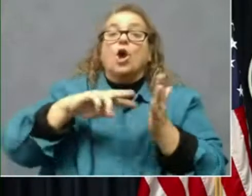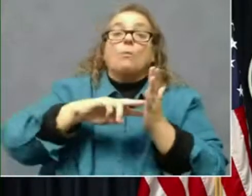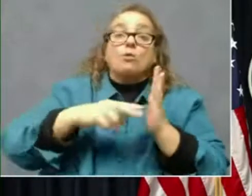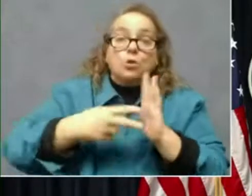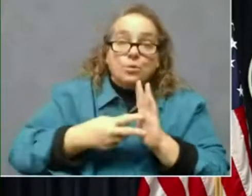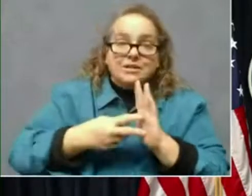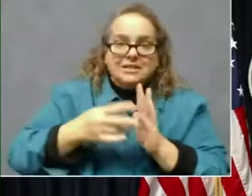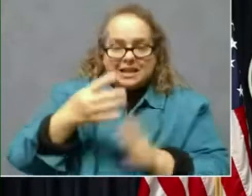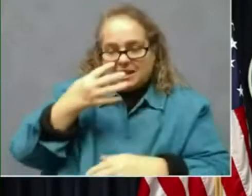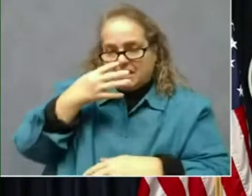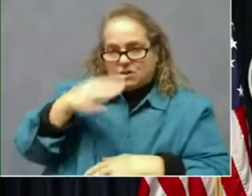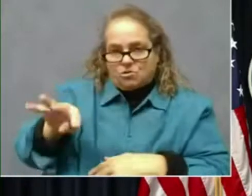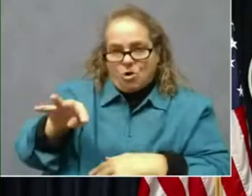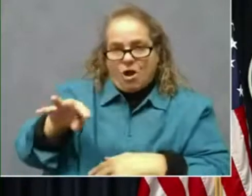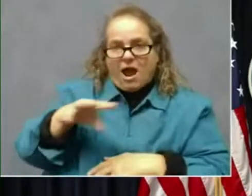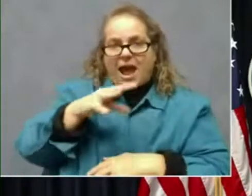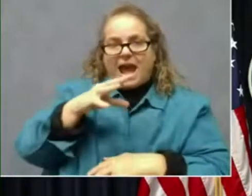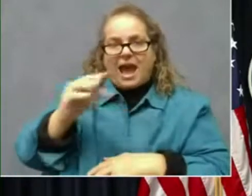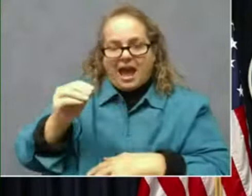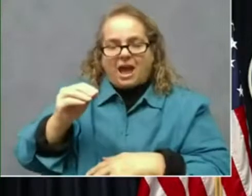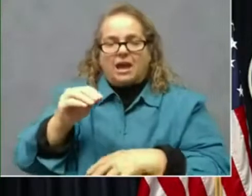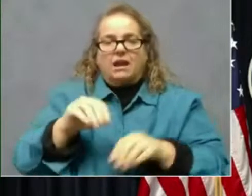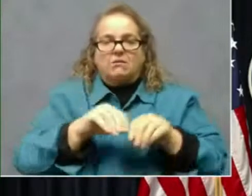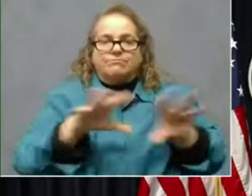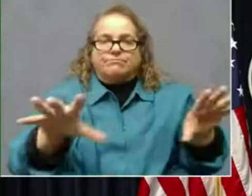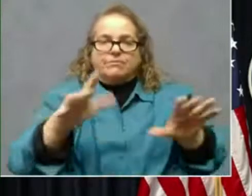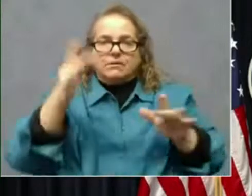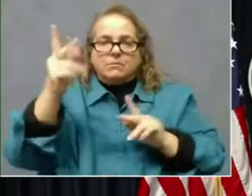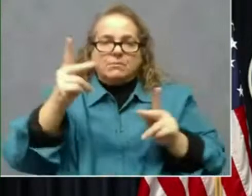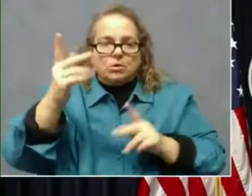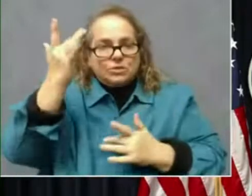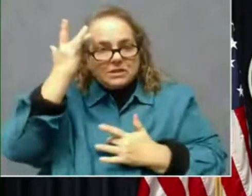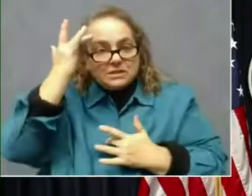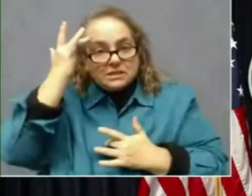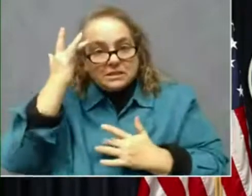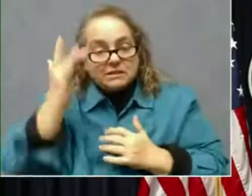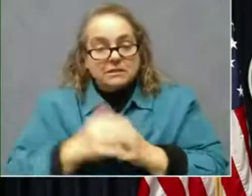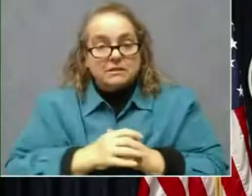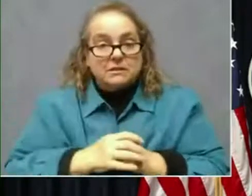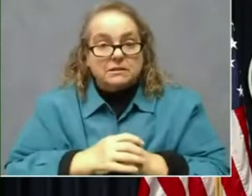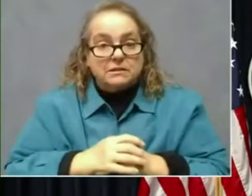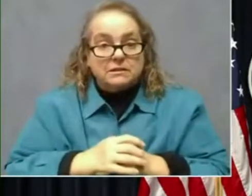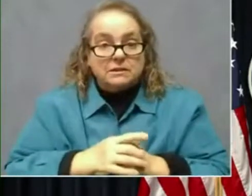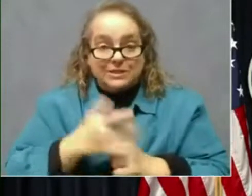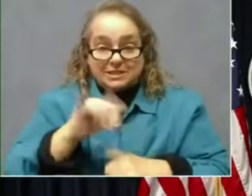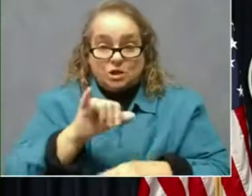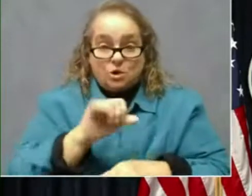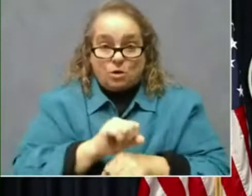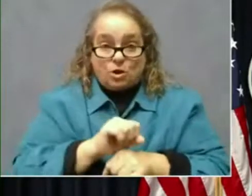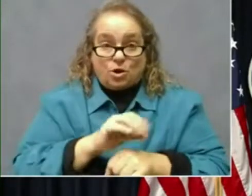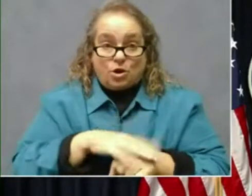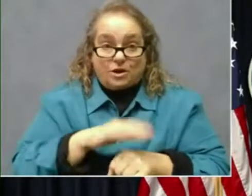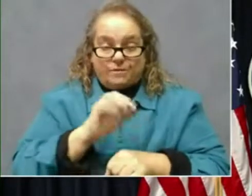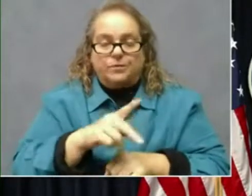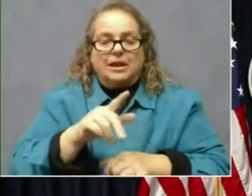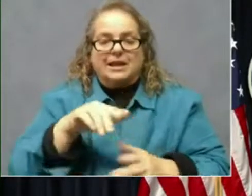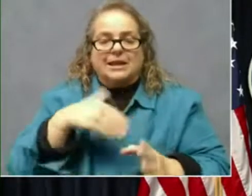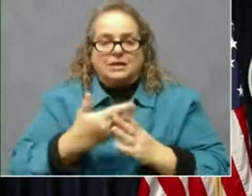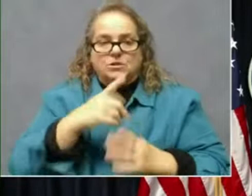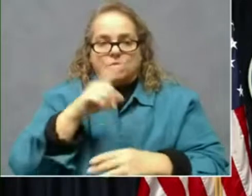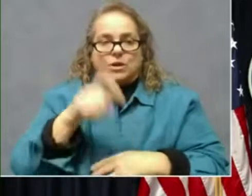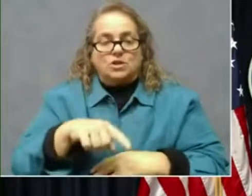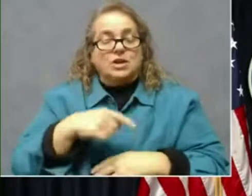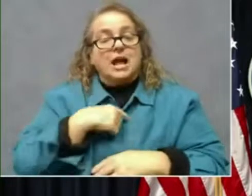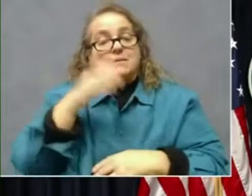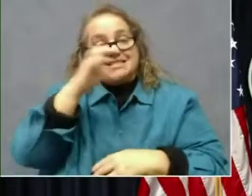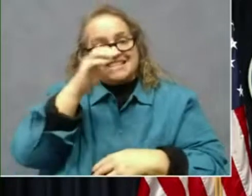people who are out there. Still working on it? Okay. The next one is, I'm seeking any details about